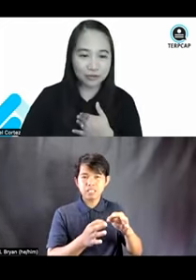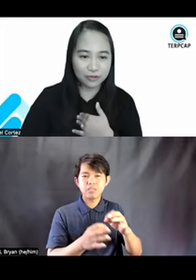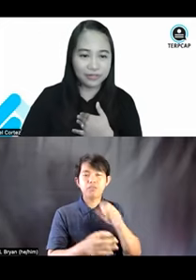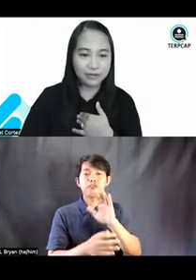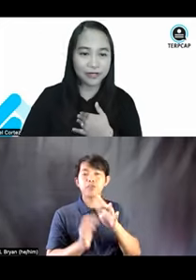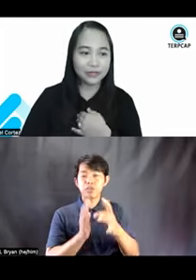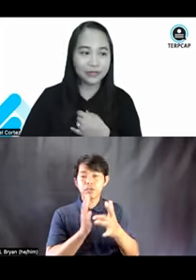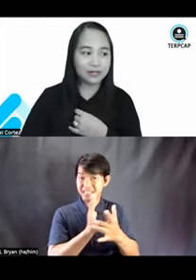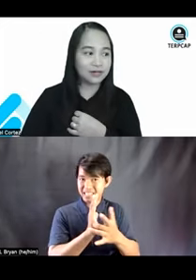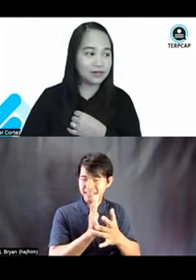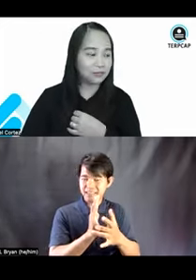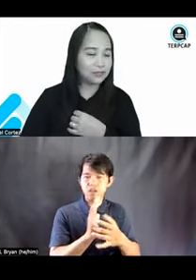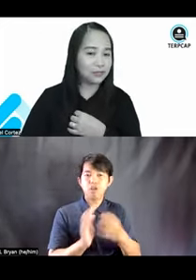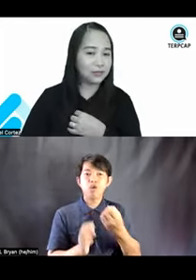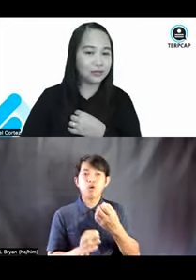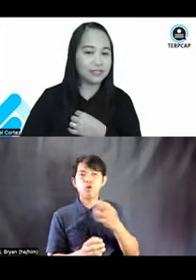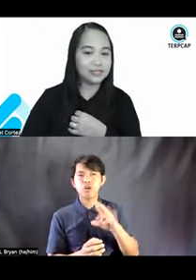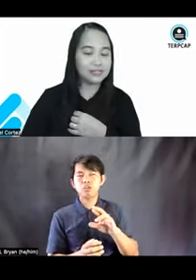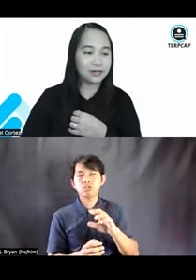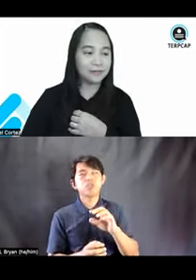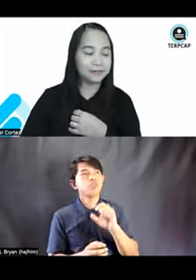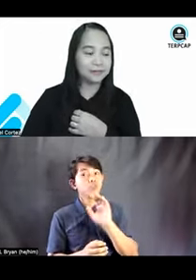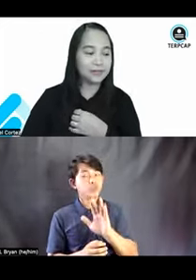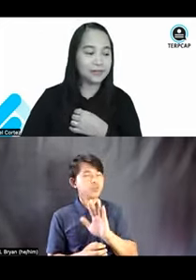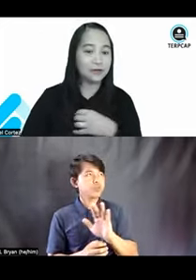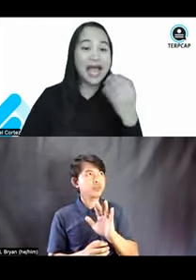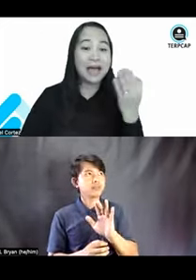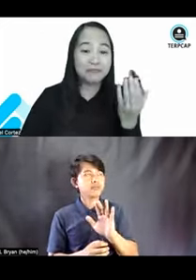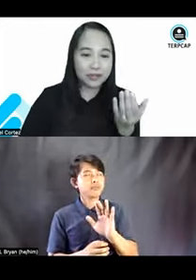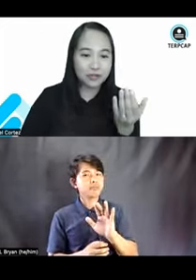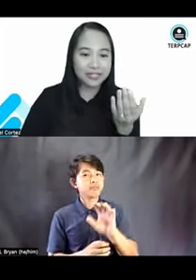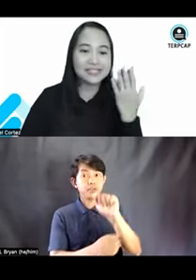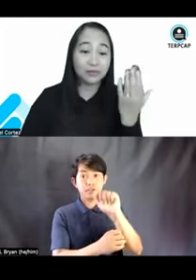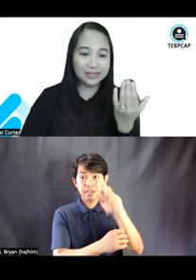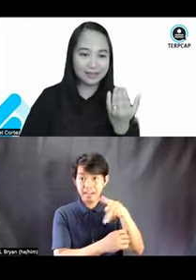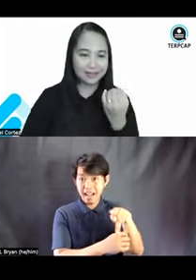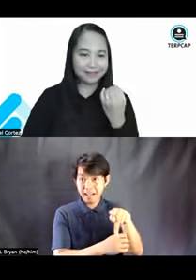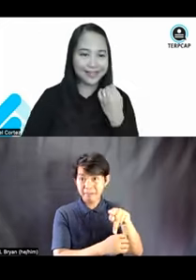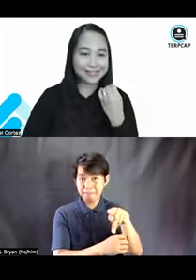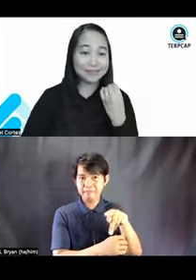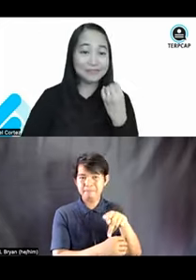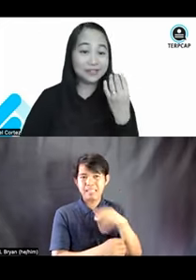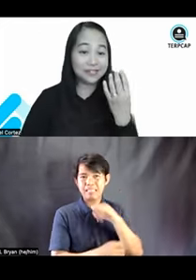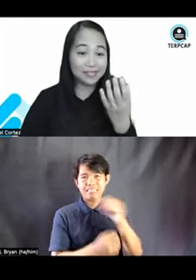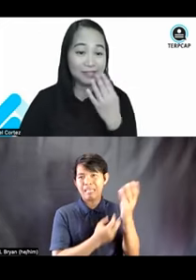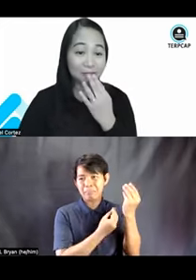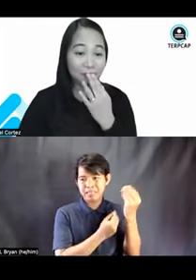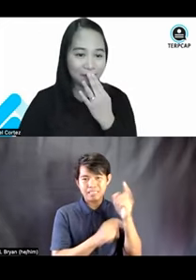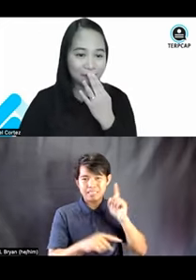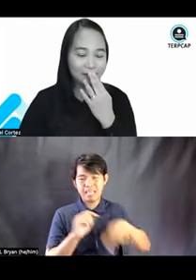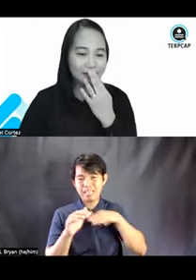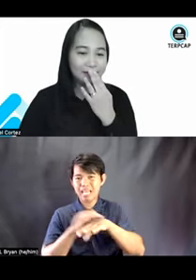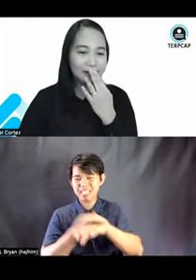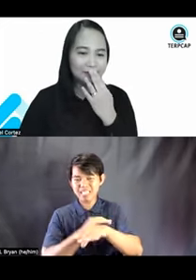version or your, what do you call this, your app version is outdated, right? Sometimes we receive that